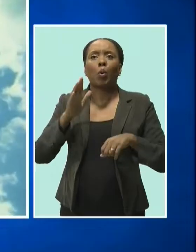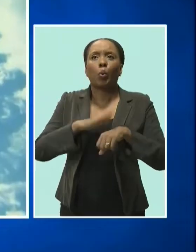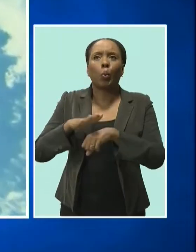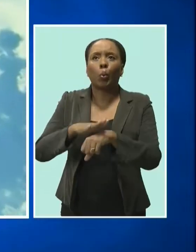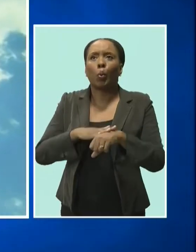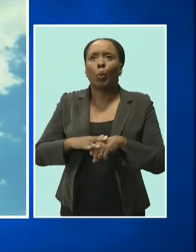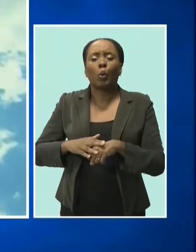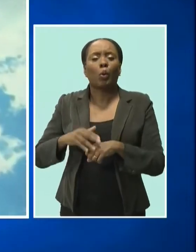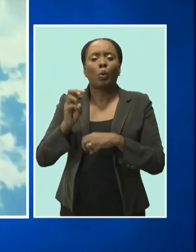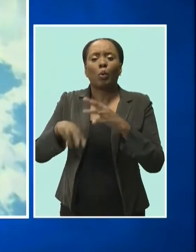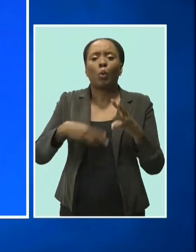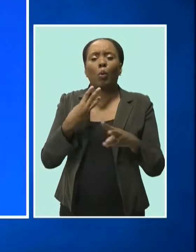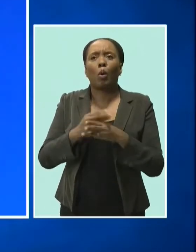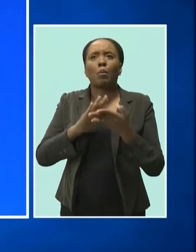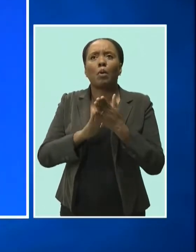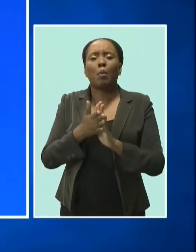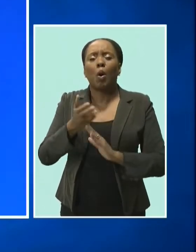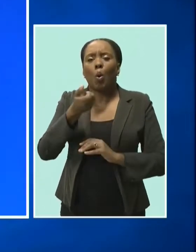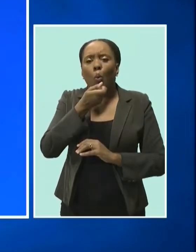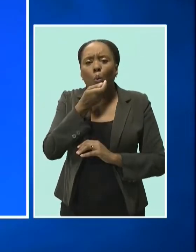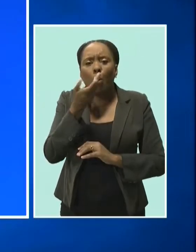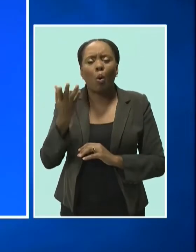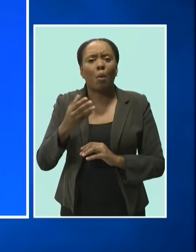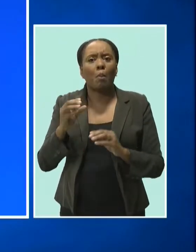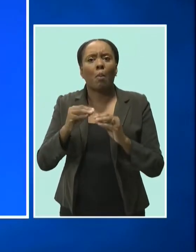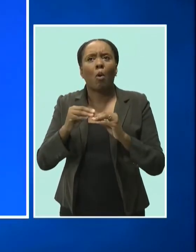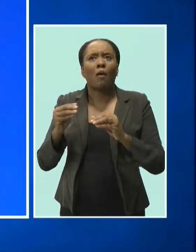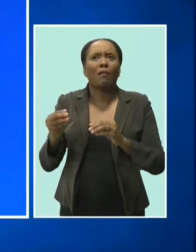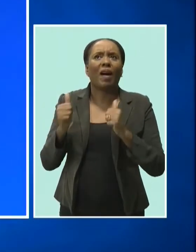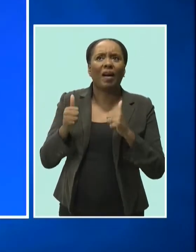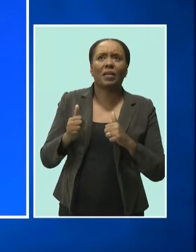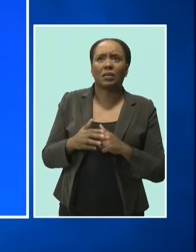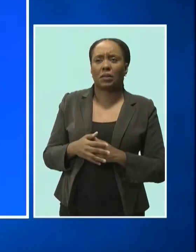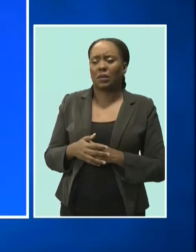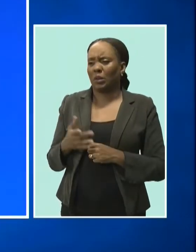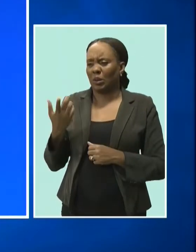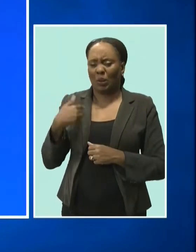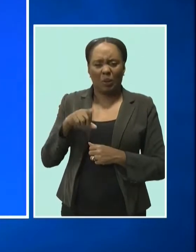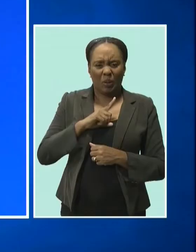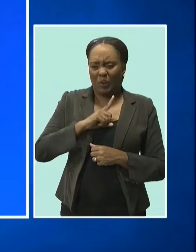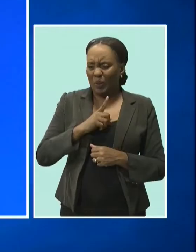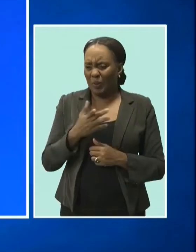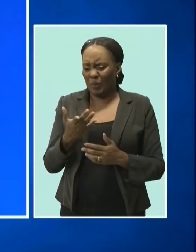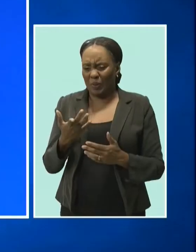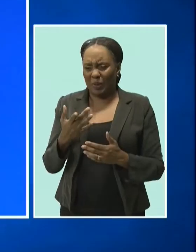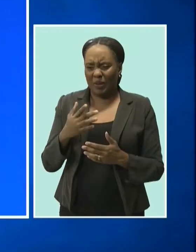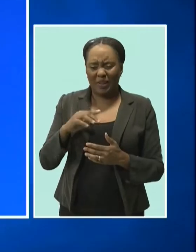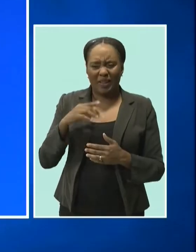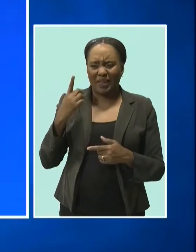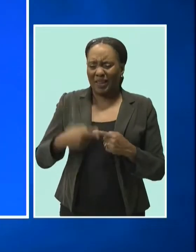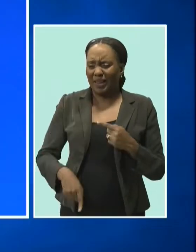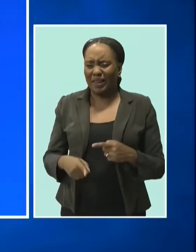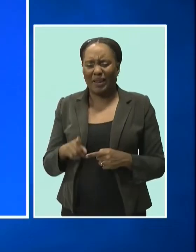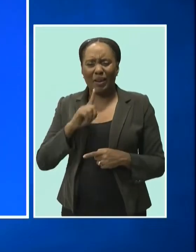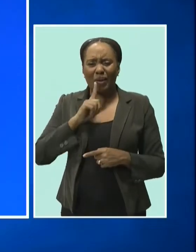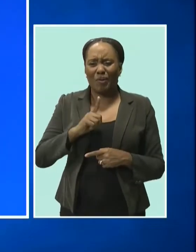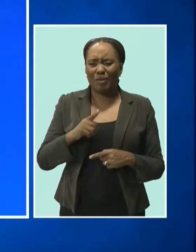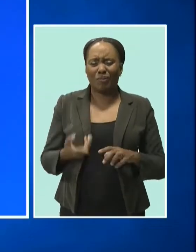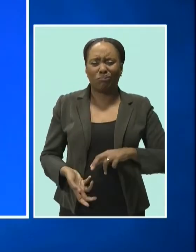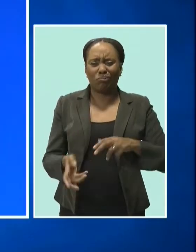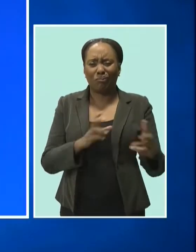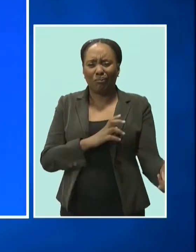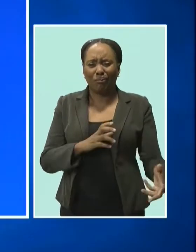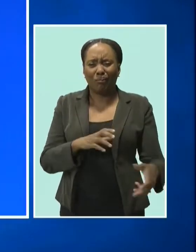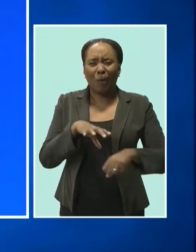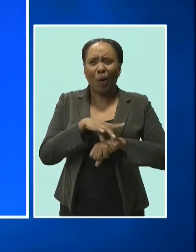than previously thought. We are digging our own graves. Enough of treating nature like a toilet. Enough